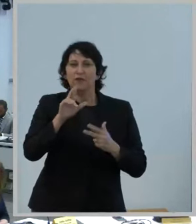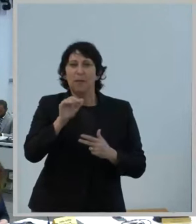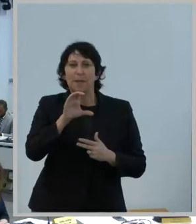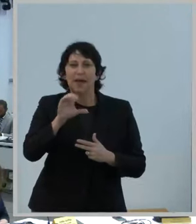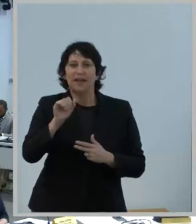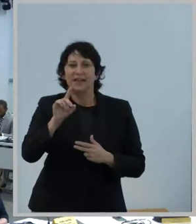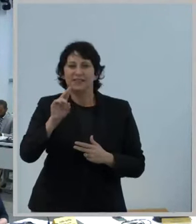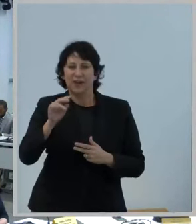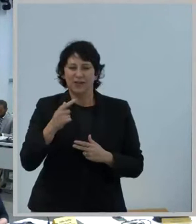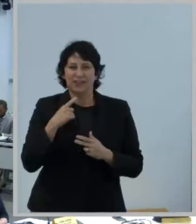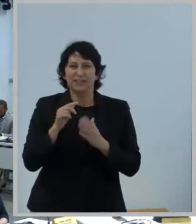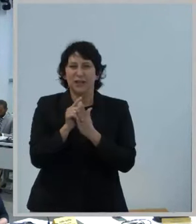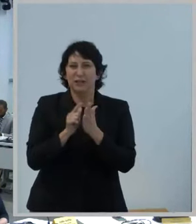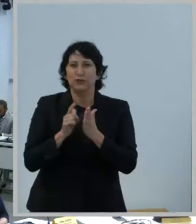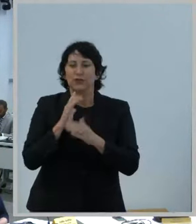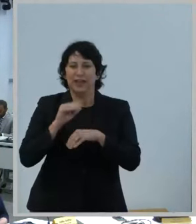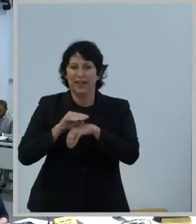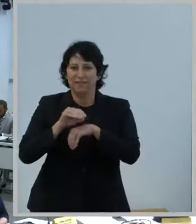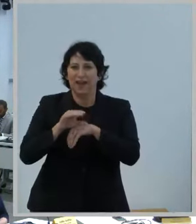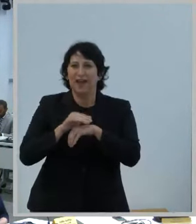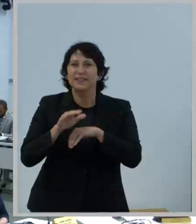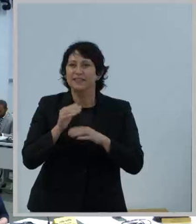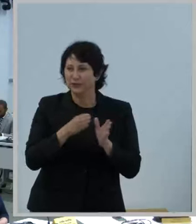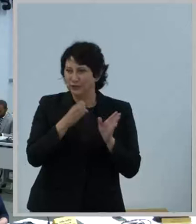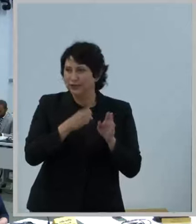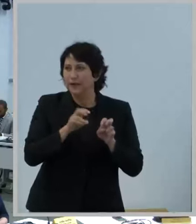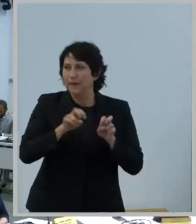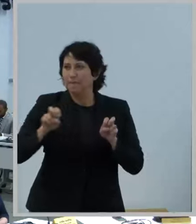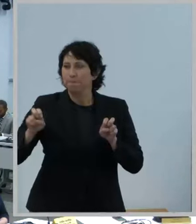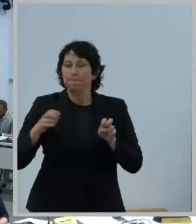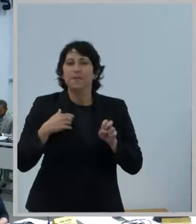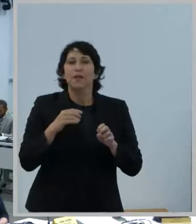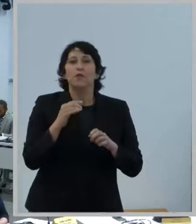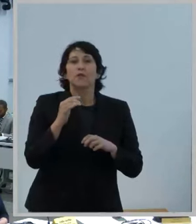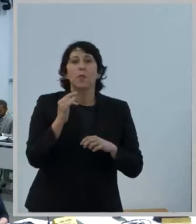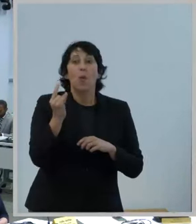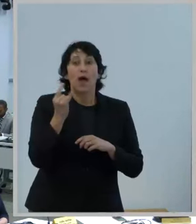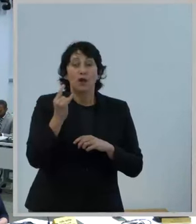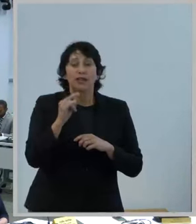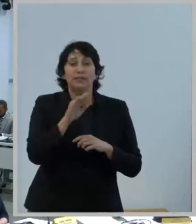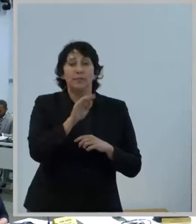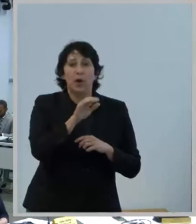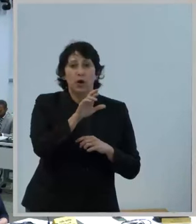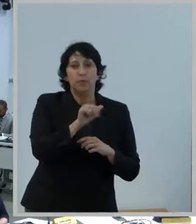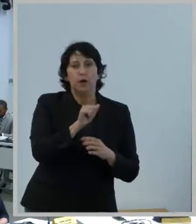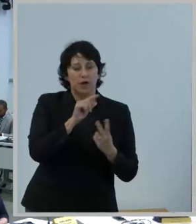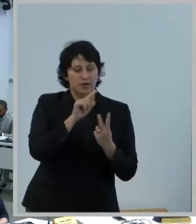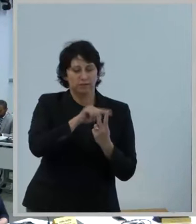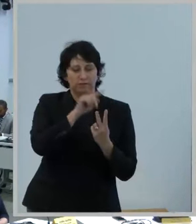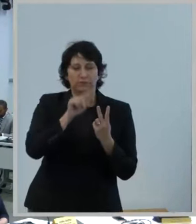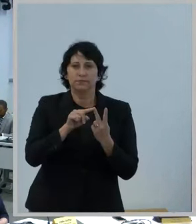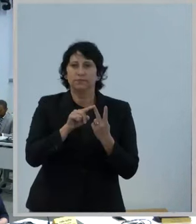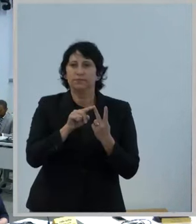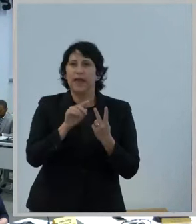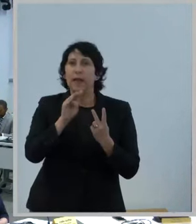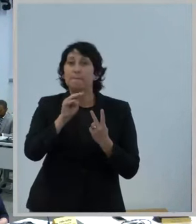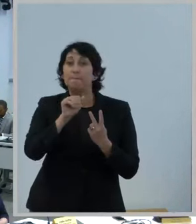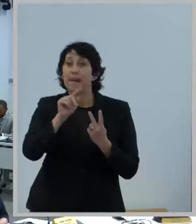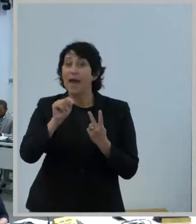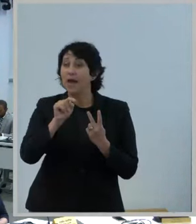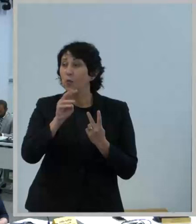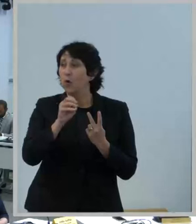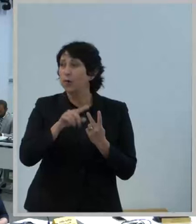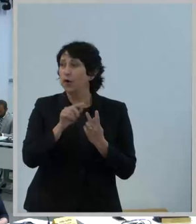Douglas, Attorney Advisor in the Bureau's TAPD, as well. From wireless, have Barbara Esmond, Deputy Bureau Chief, and Matt Warner,